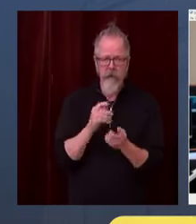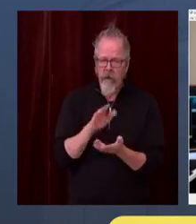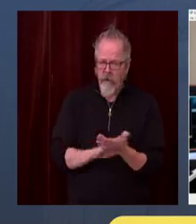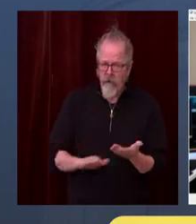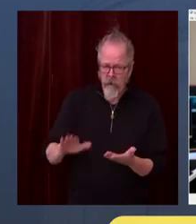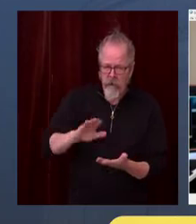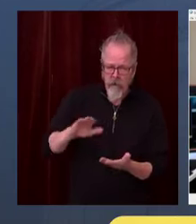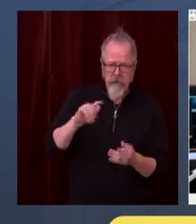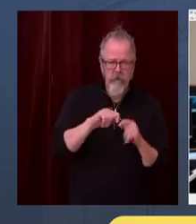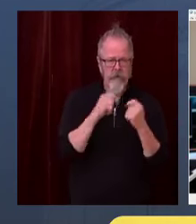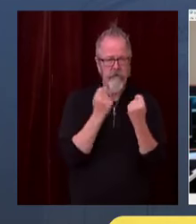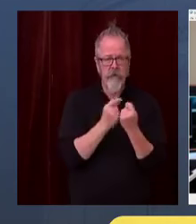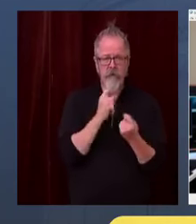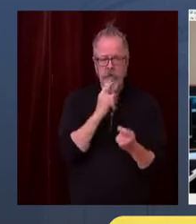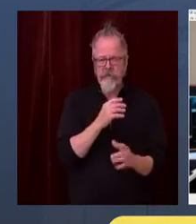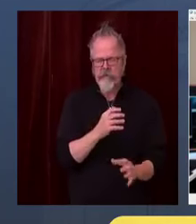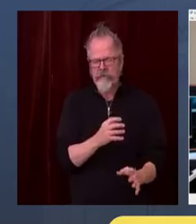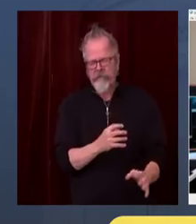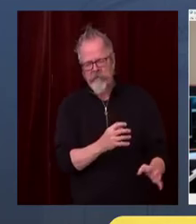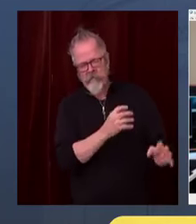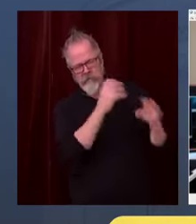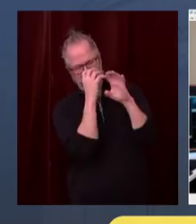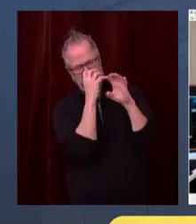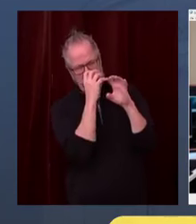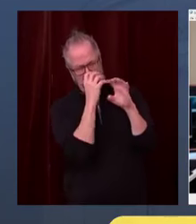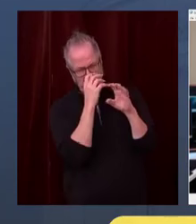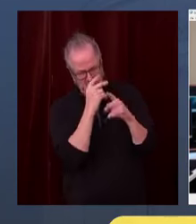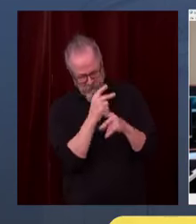very rigorous testing and lots of additional protocols.